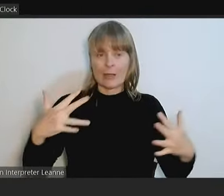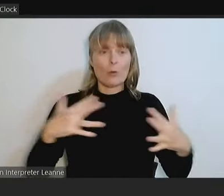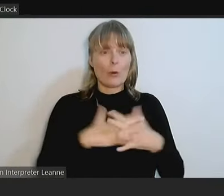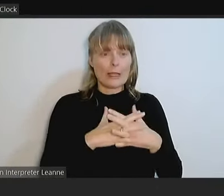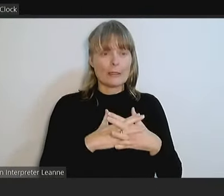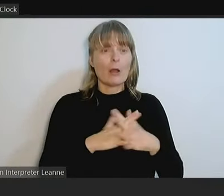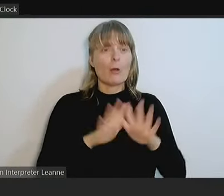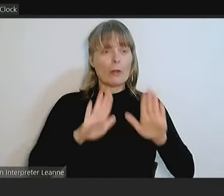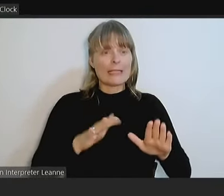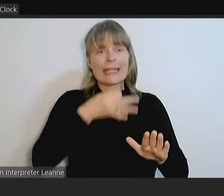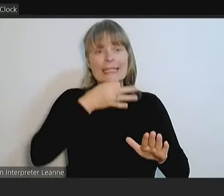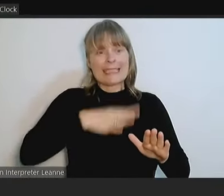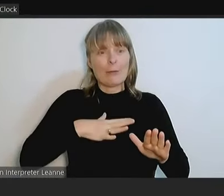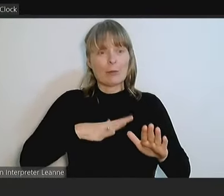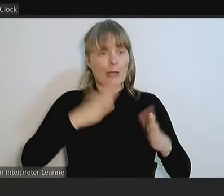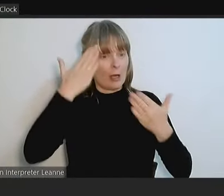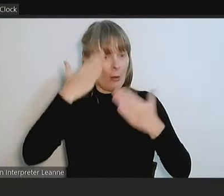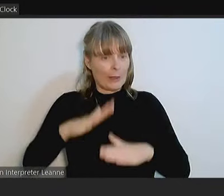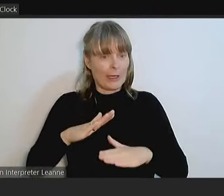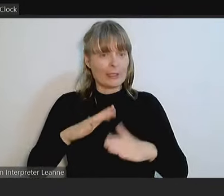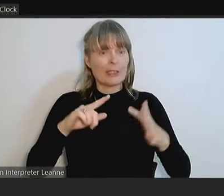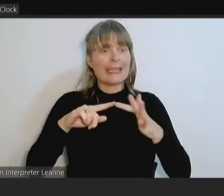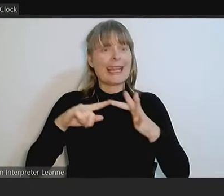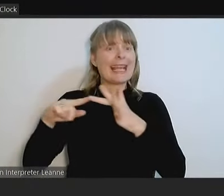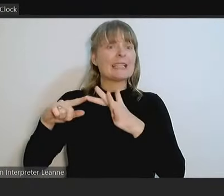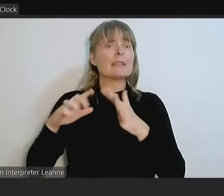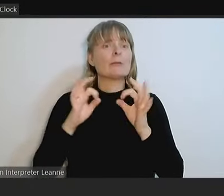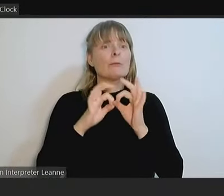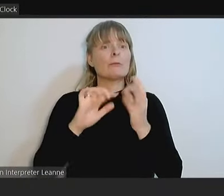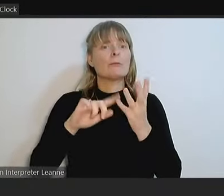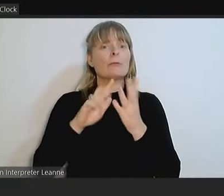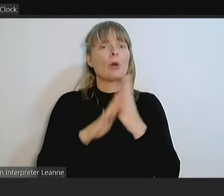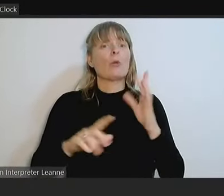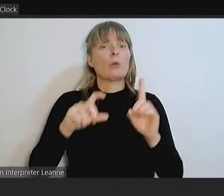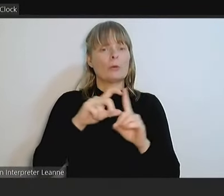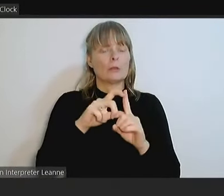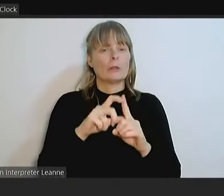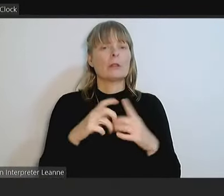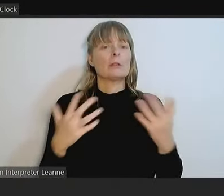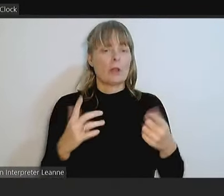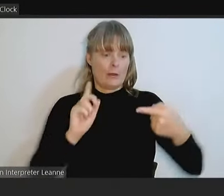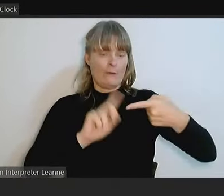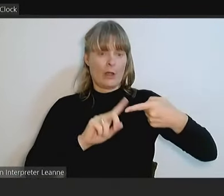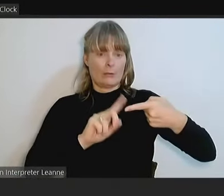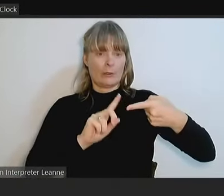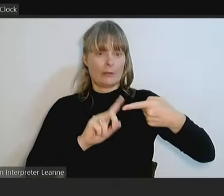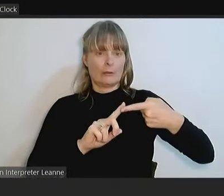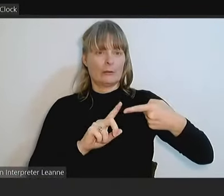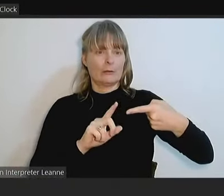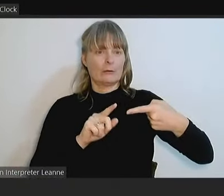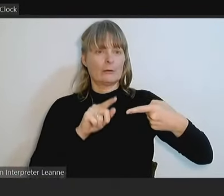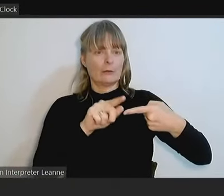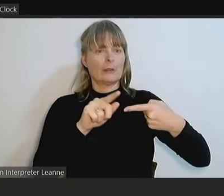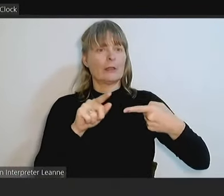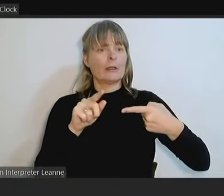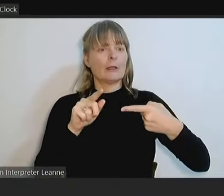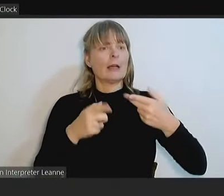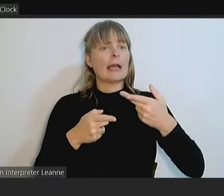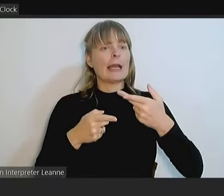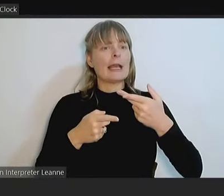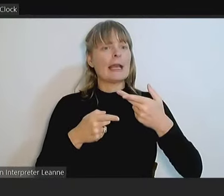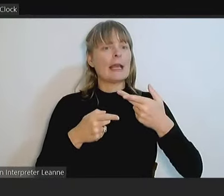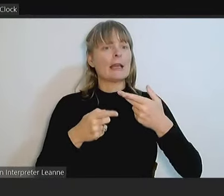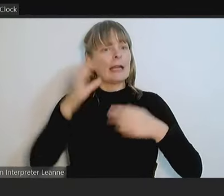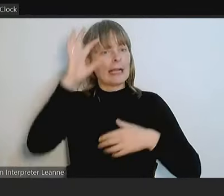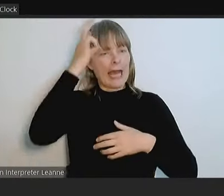East Burwood. The first question. When is a reasonable timeframe for Council to deem a tenancy to be liveable again